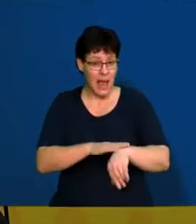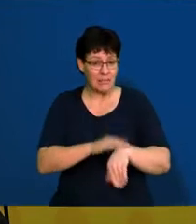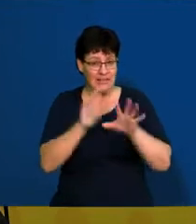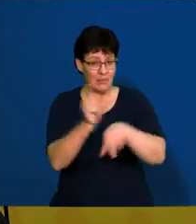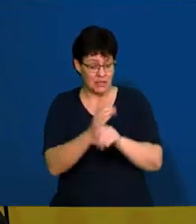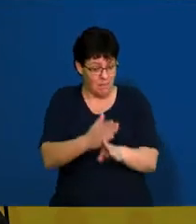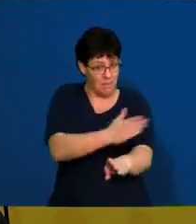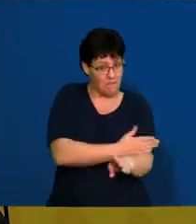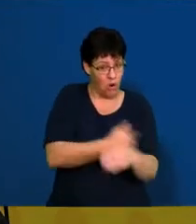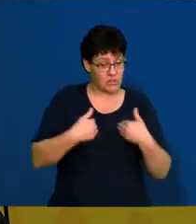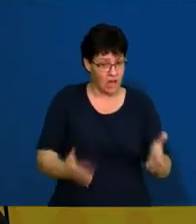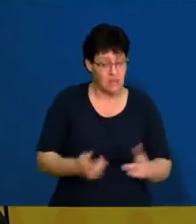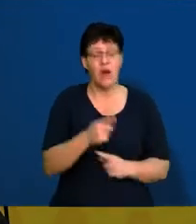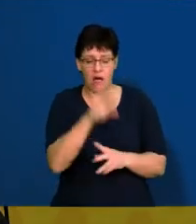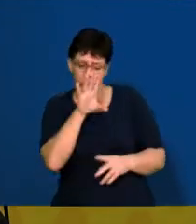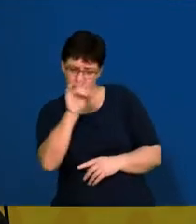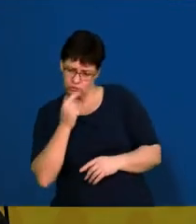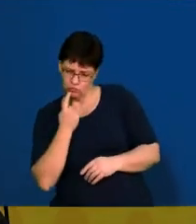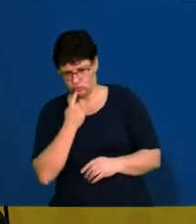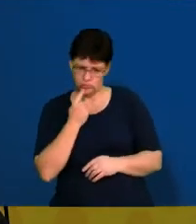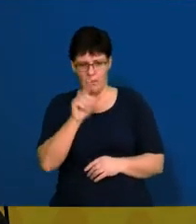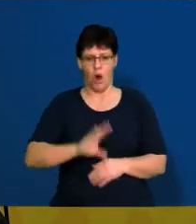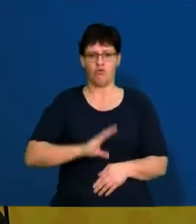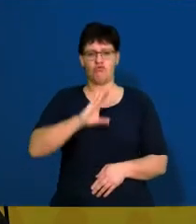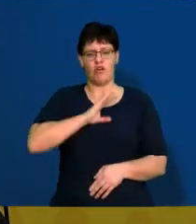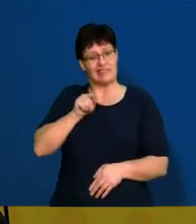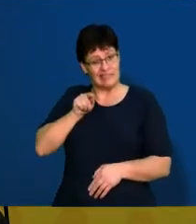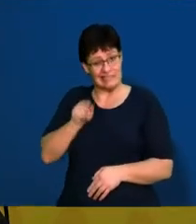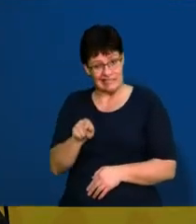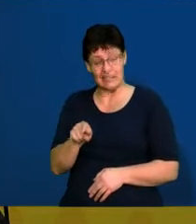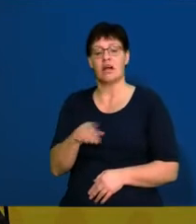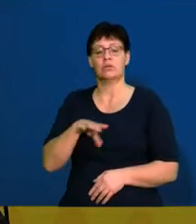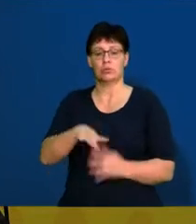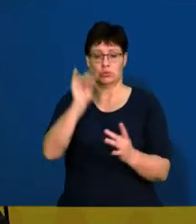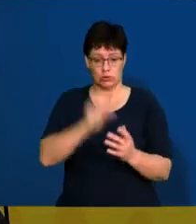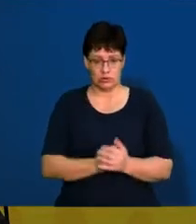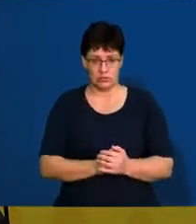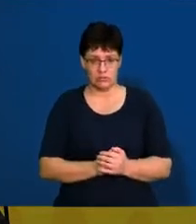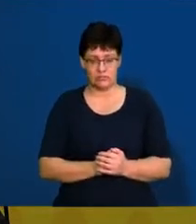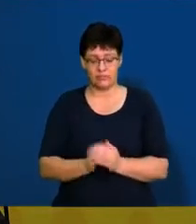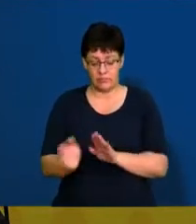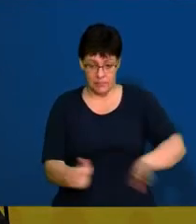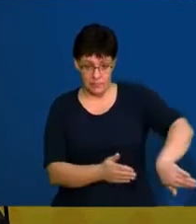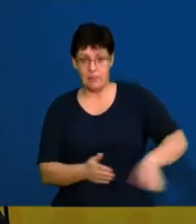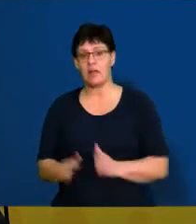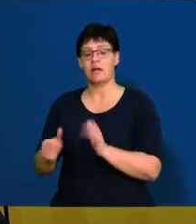pick the section that you're most confident in. Then section C